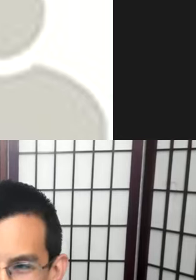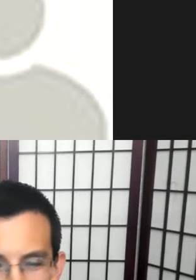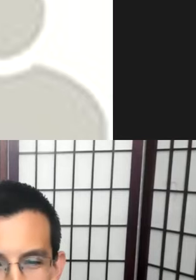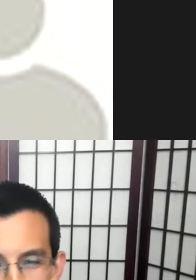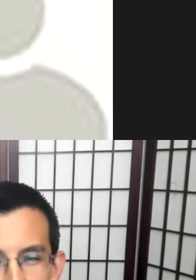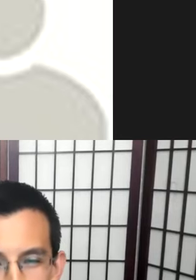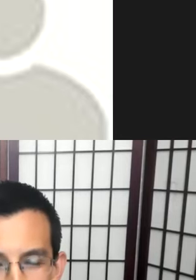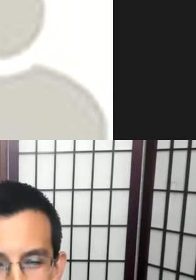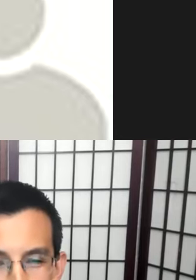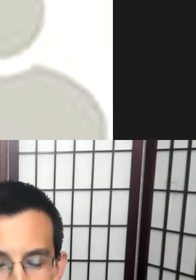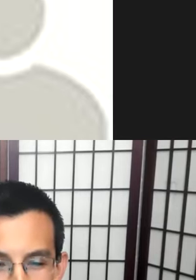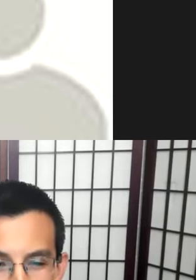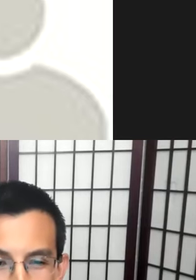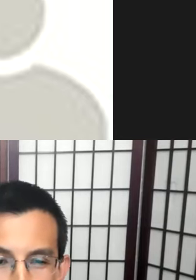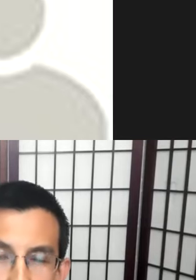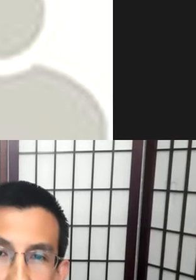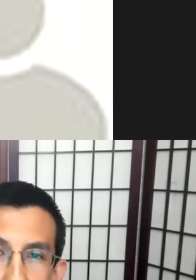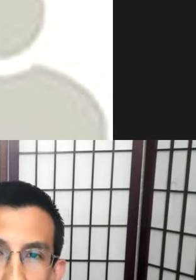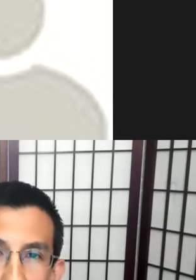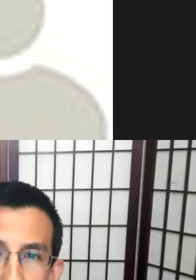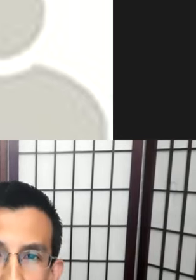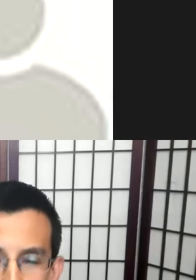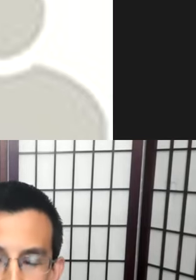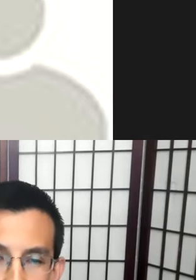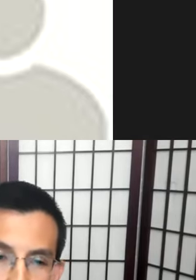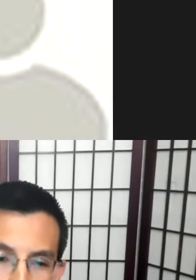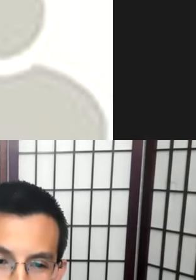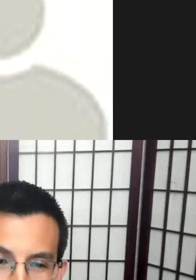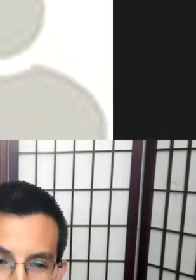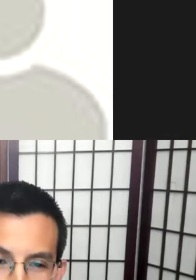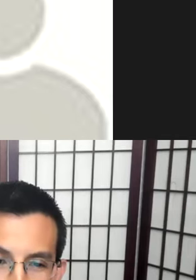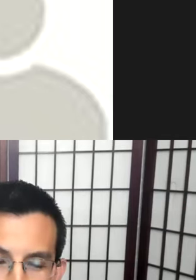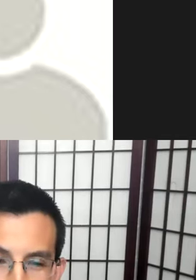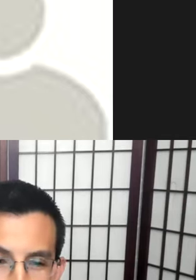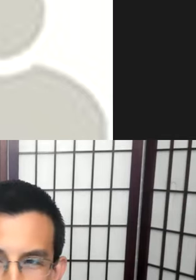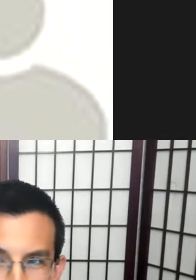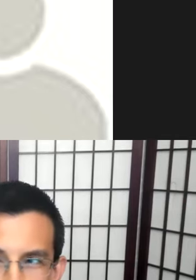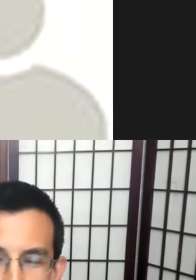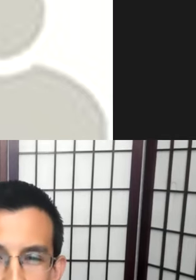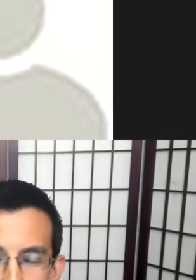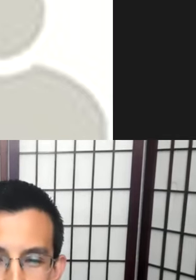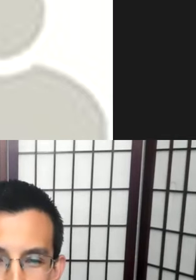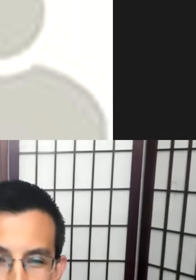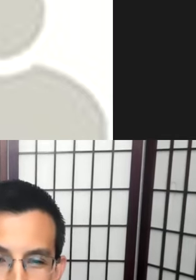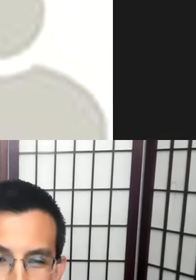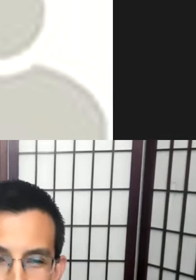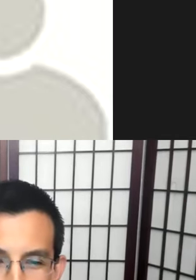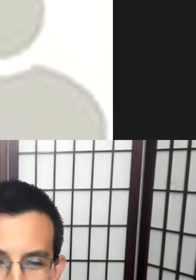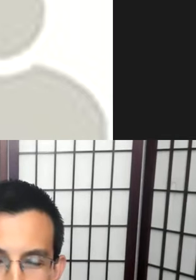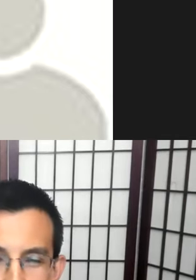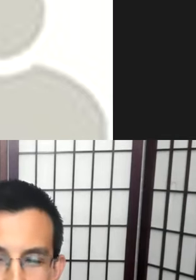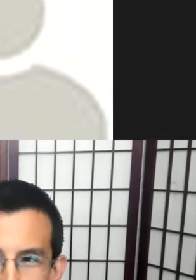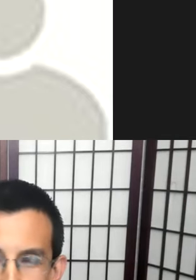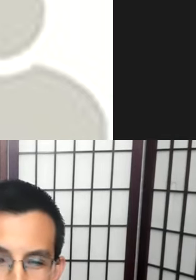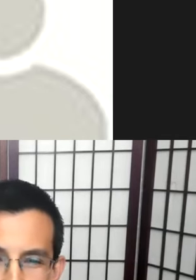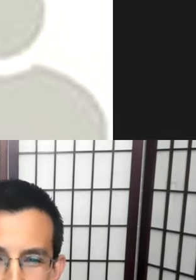the grammar of the language itself. Miamiata oenge is a verb. It means speaking Miami or